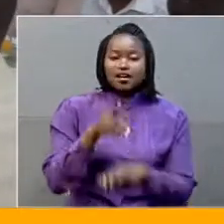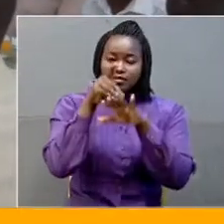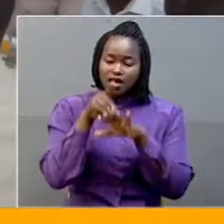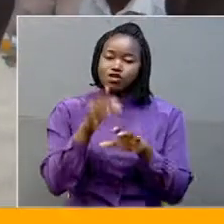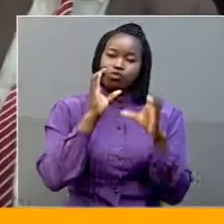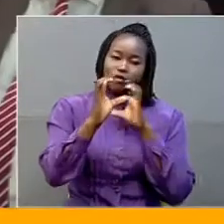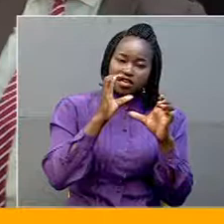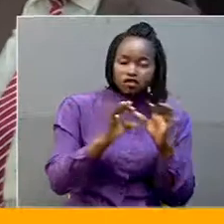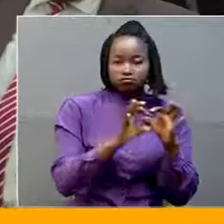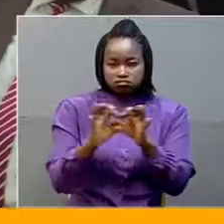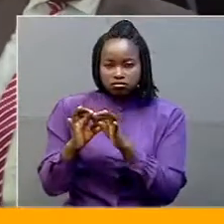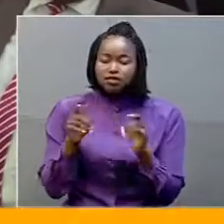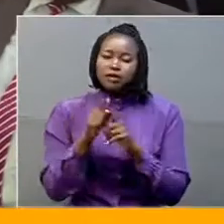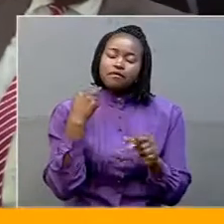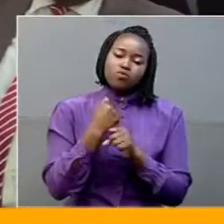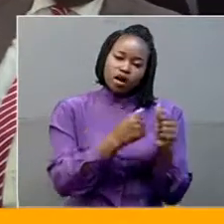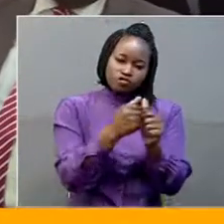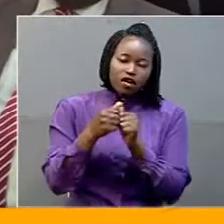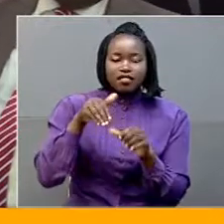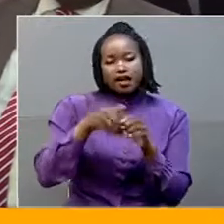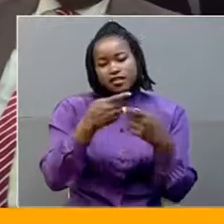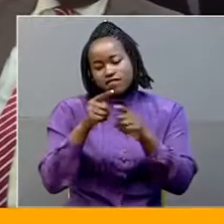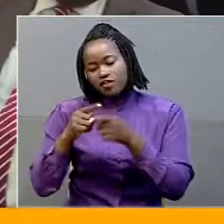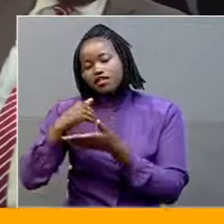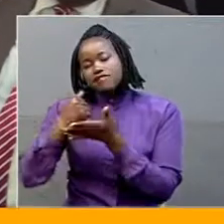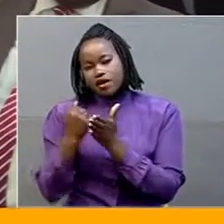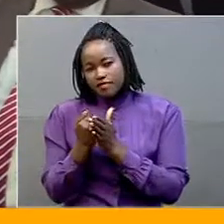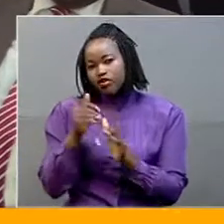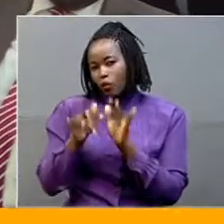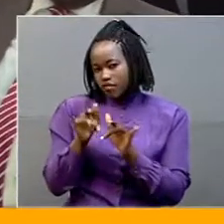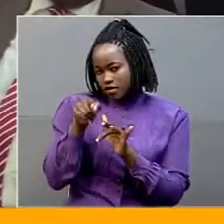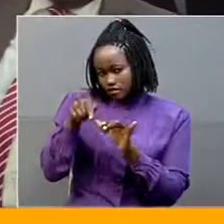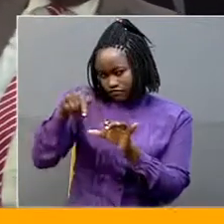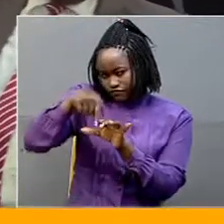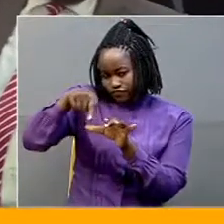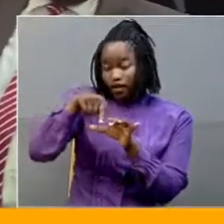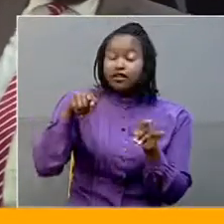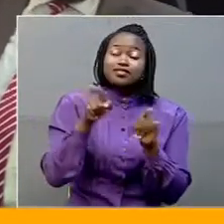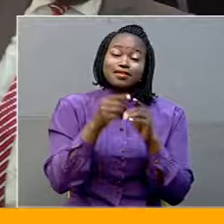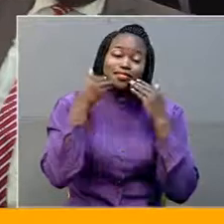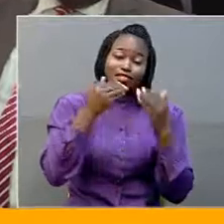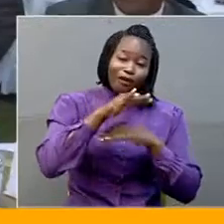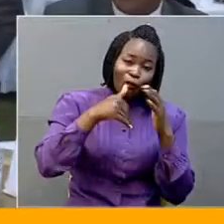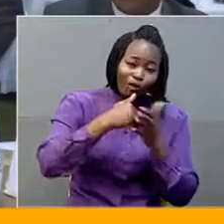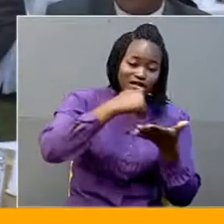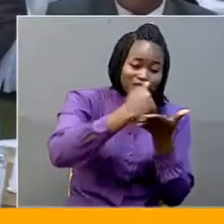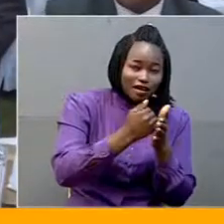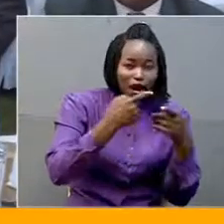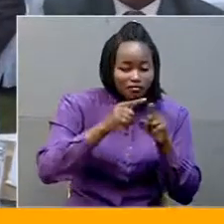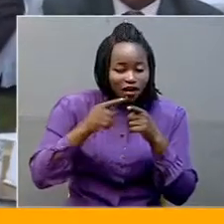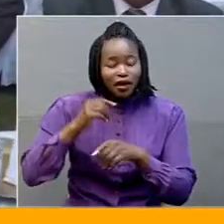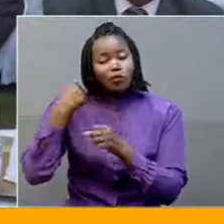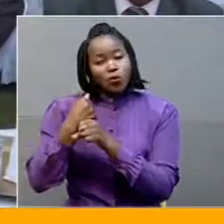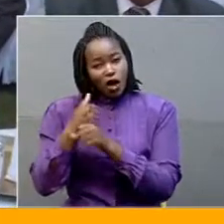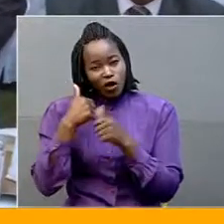coordination and collaboration within the various departments at the office. She thanked all the departments for working hard to